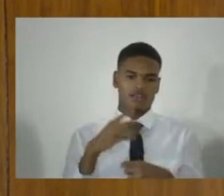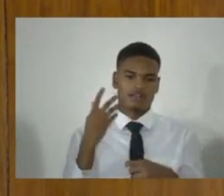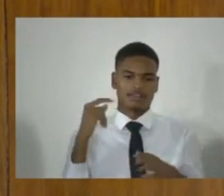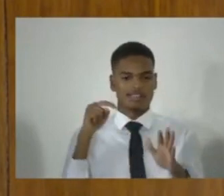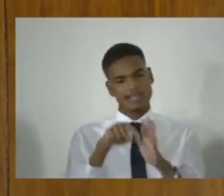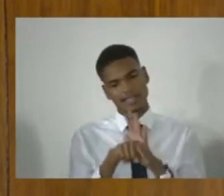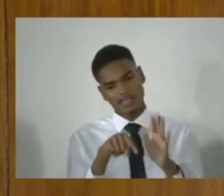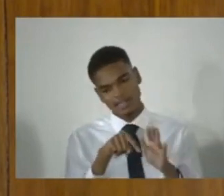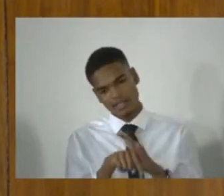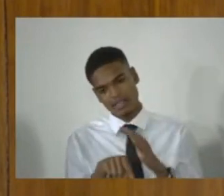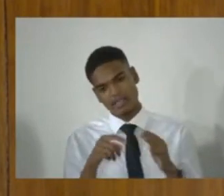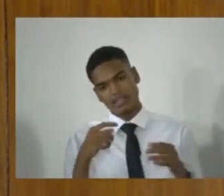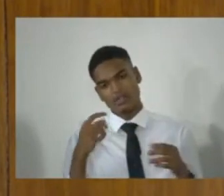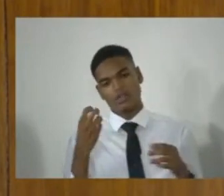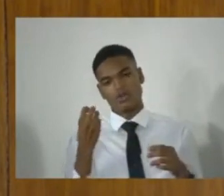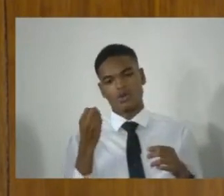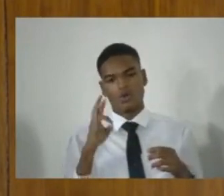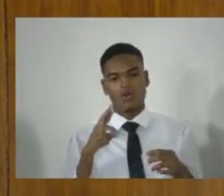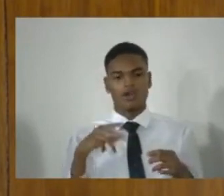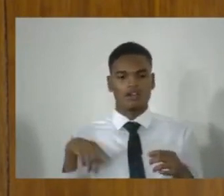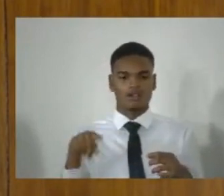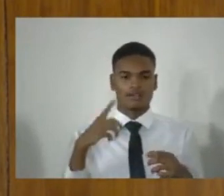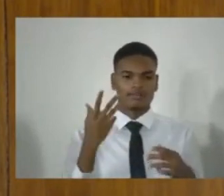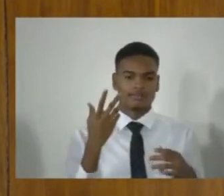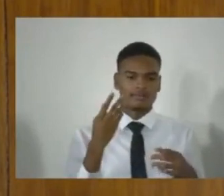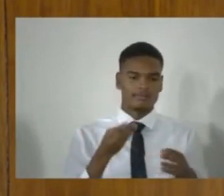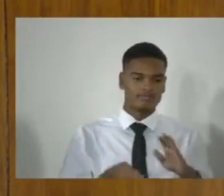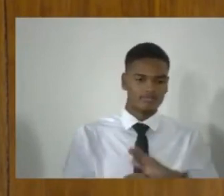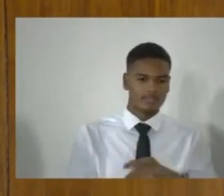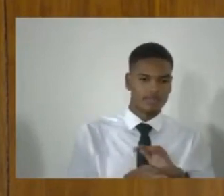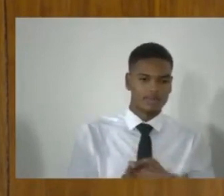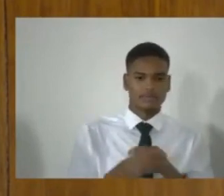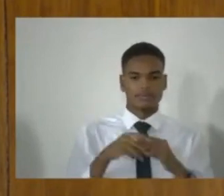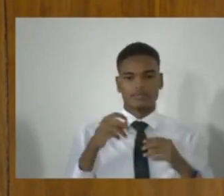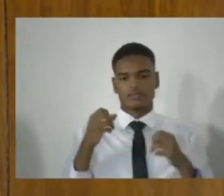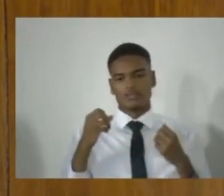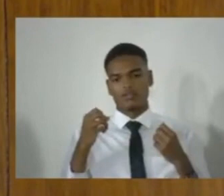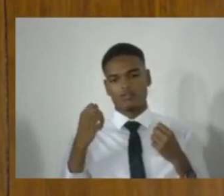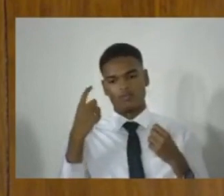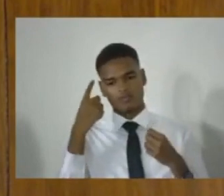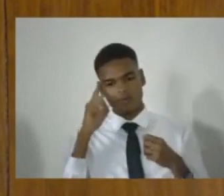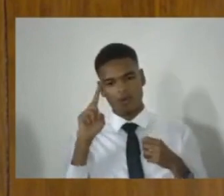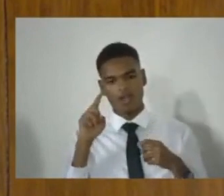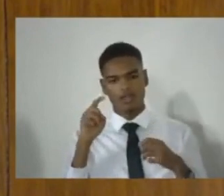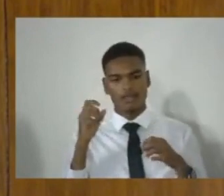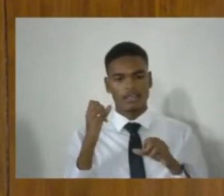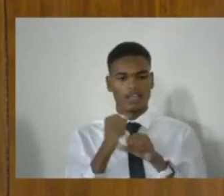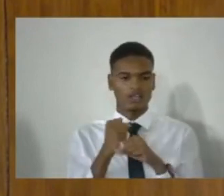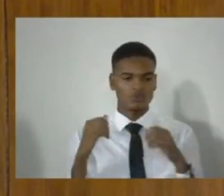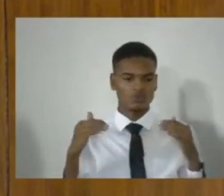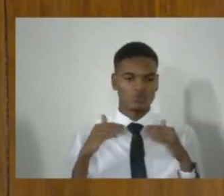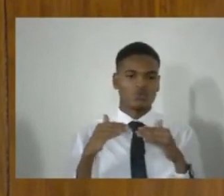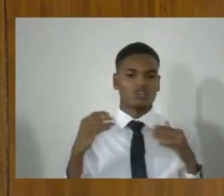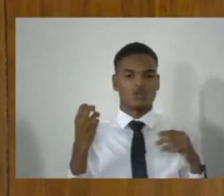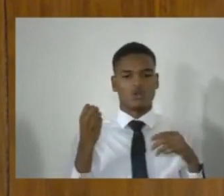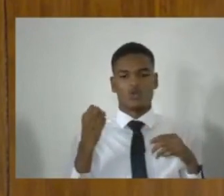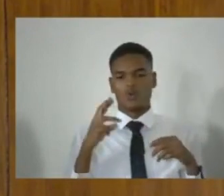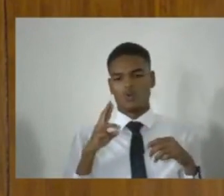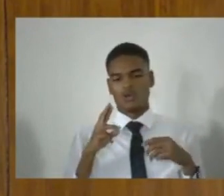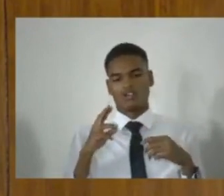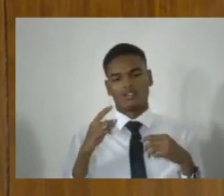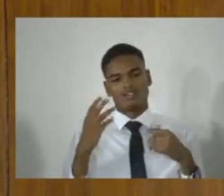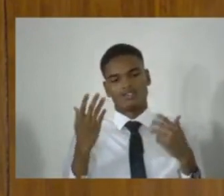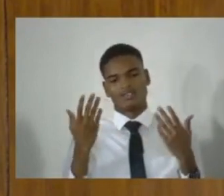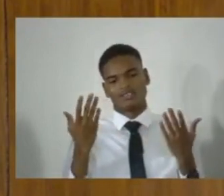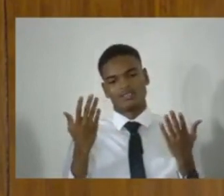or bribing or bribing or jurors or otherwise obstructing justice or just because of the weaknesses